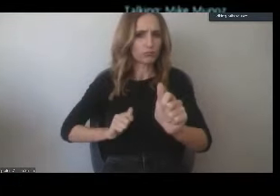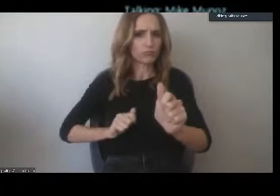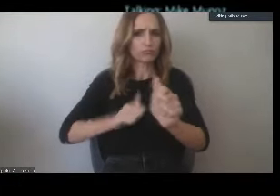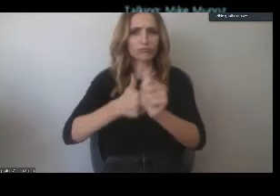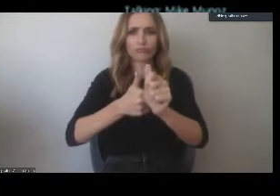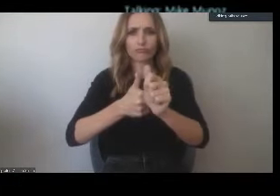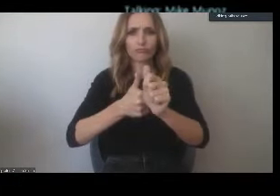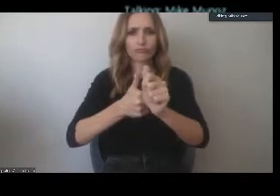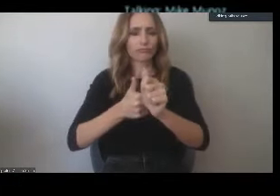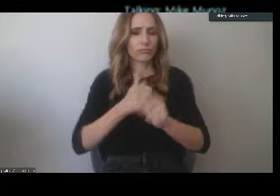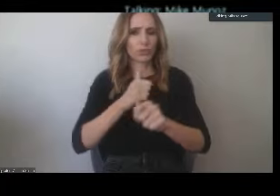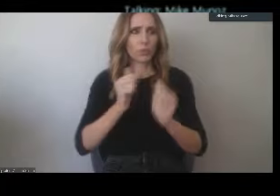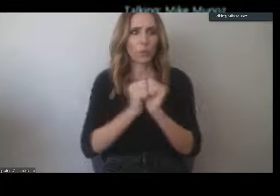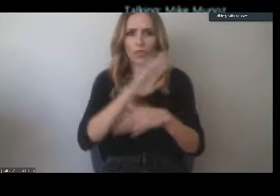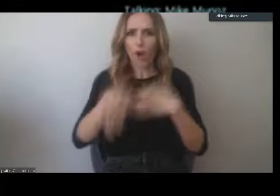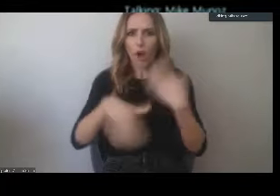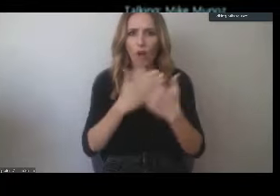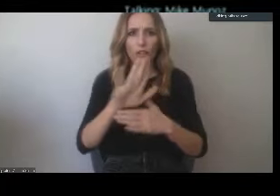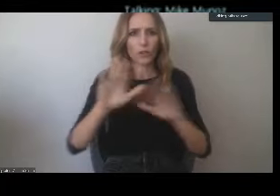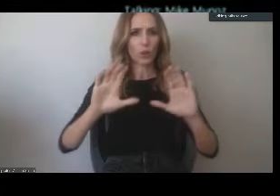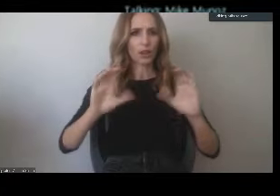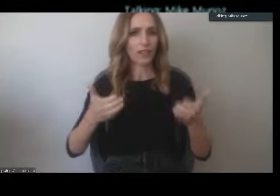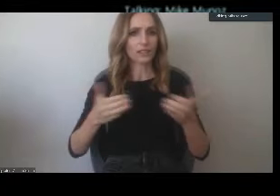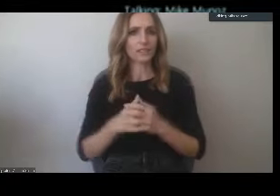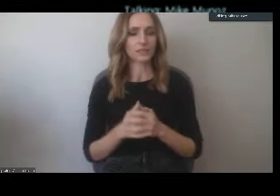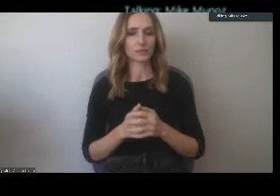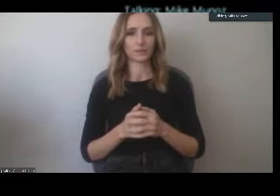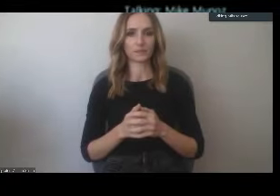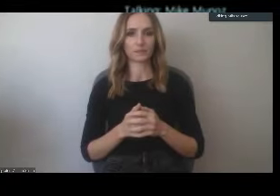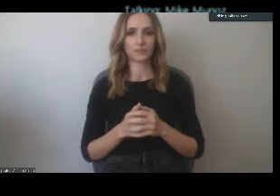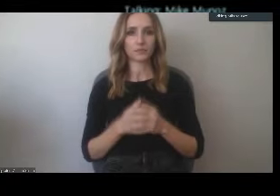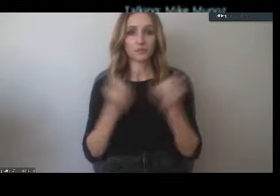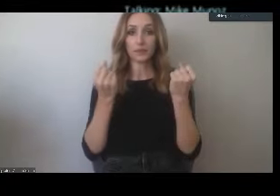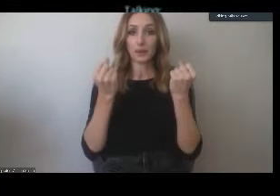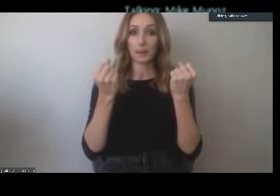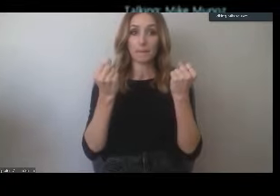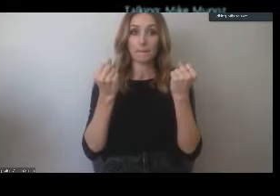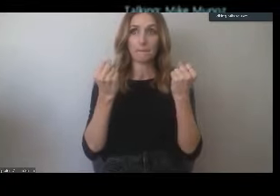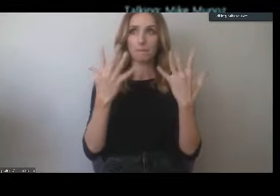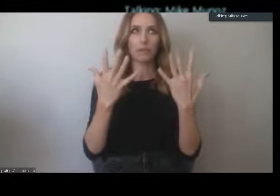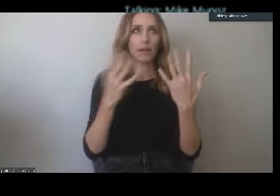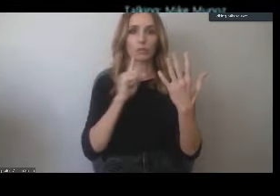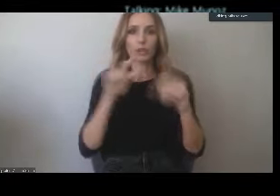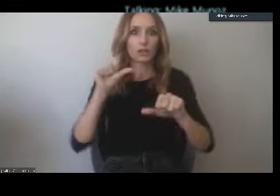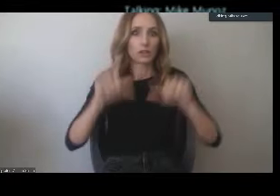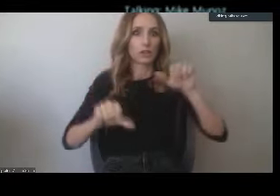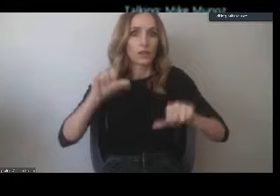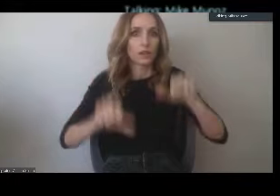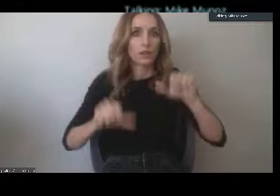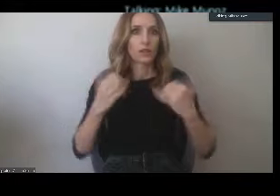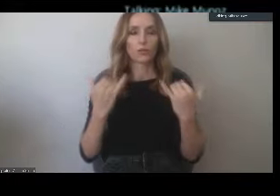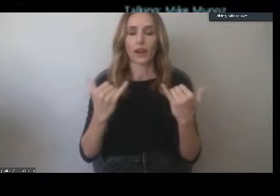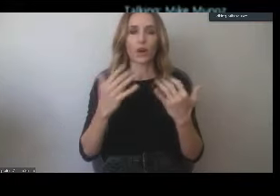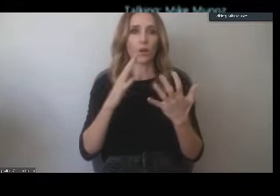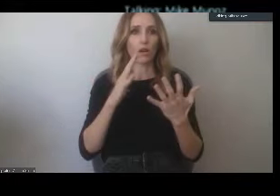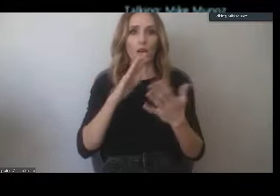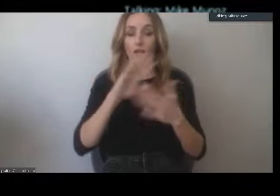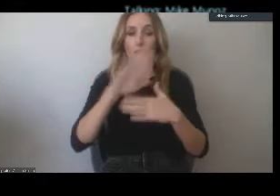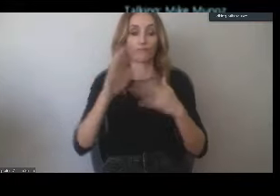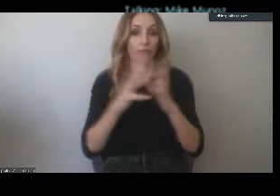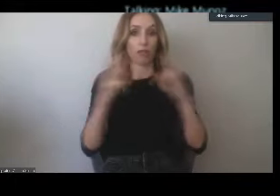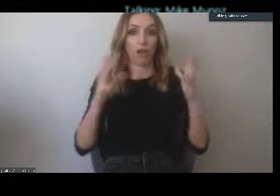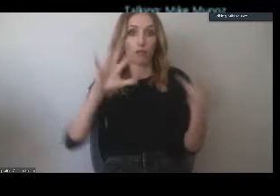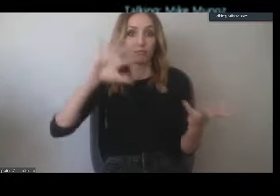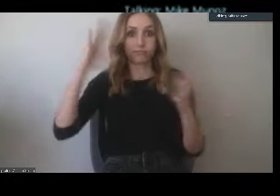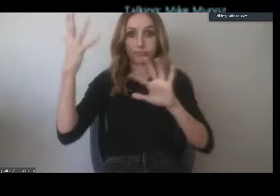to date in all your classes in the midst of, you know, a lot of uncertainty, right? And so we are just so appreciative and so